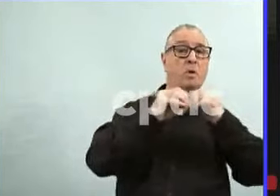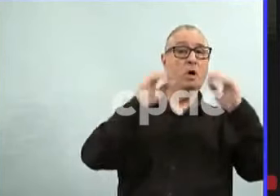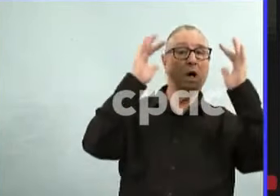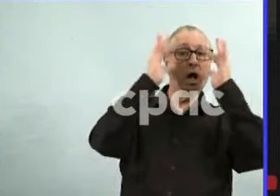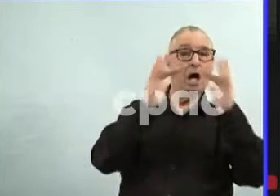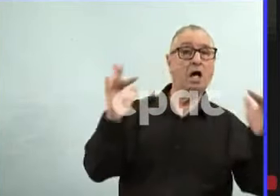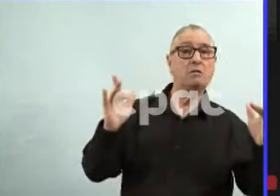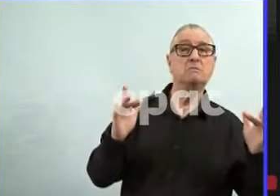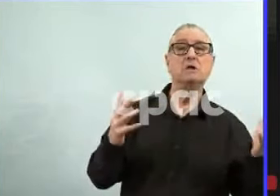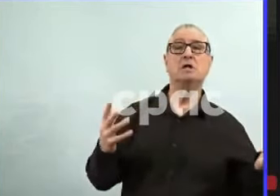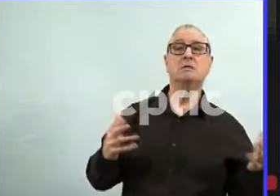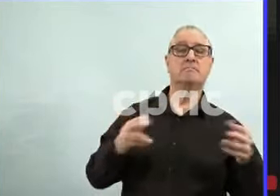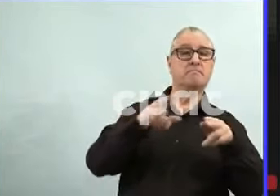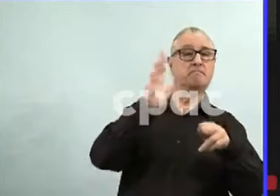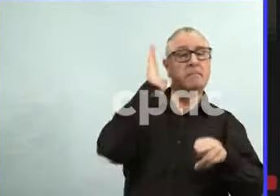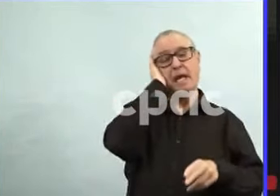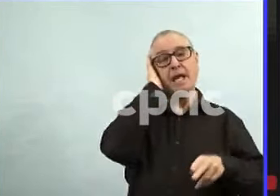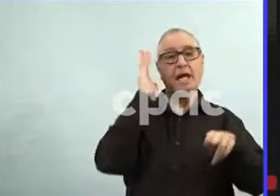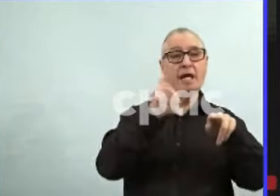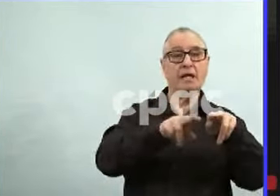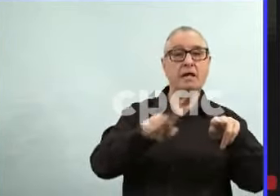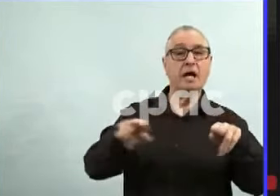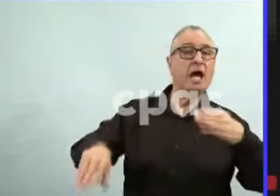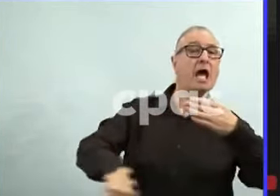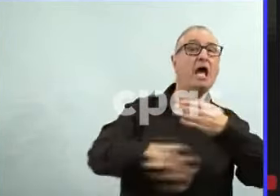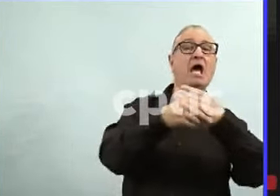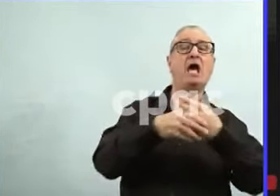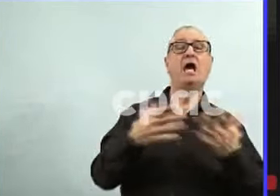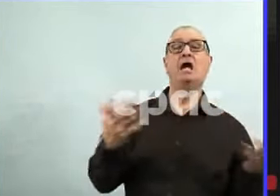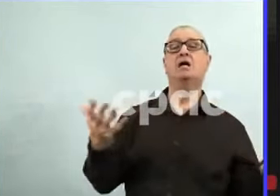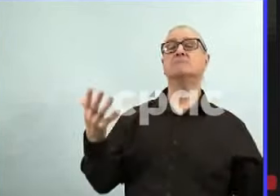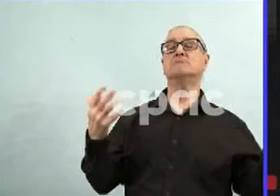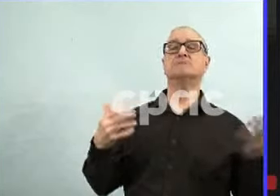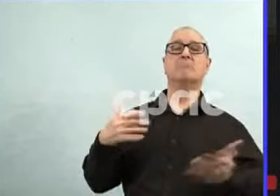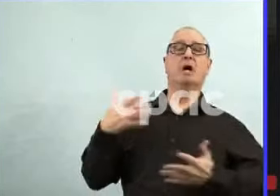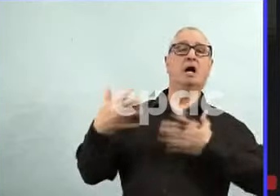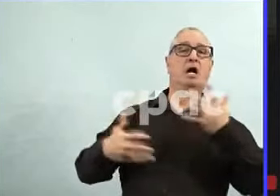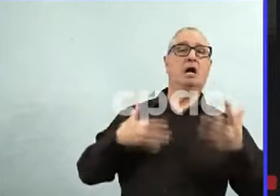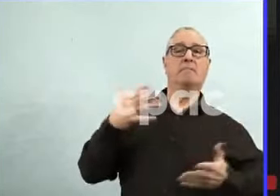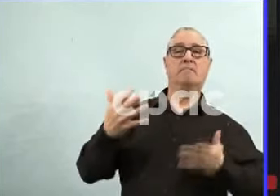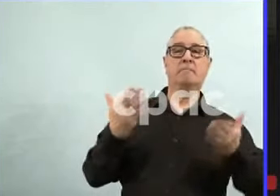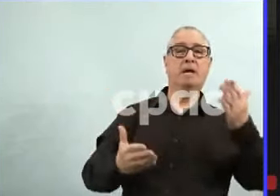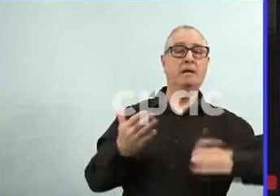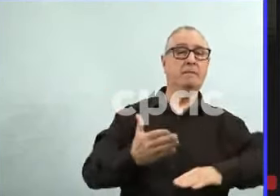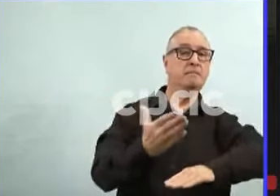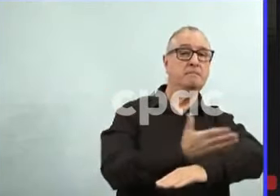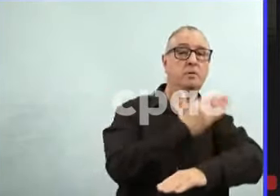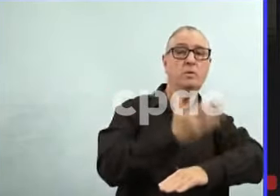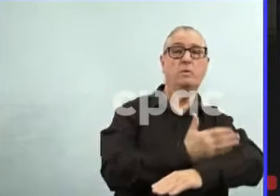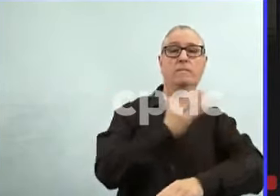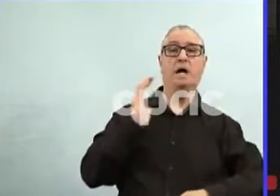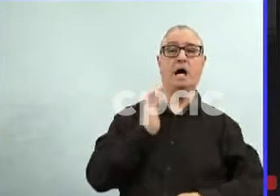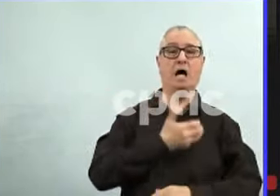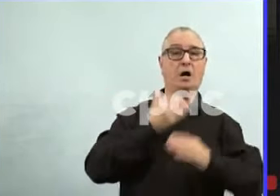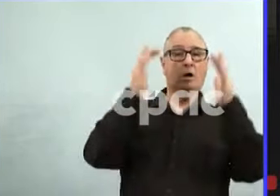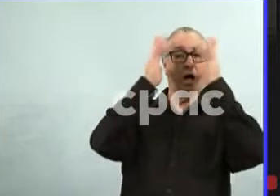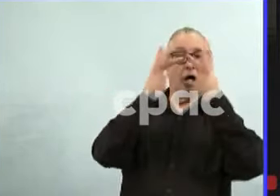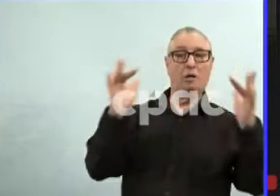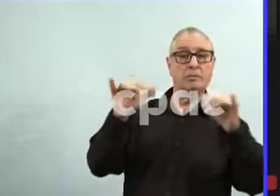Especially in terms of things, you know, like reinvesting in cash and also maybe upgrading certain systems. So we have,